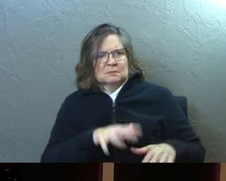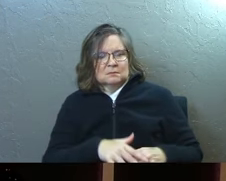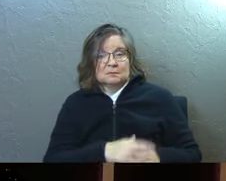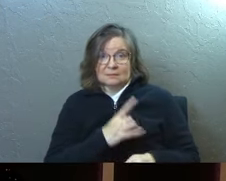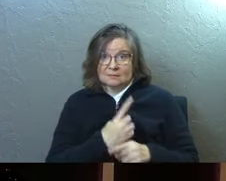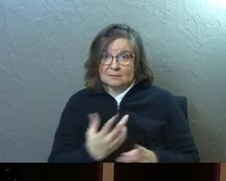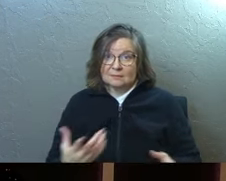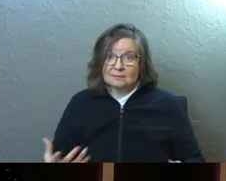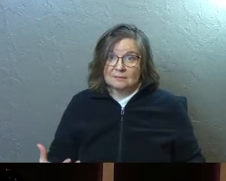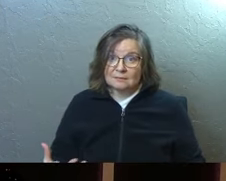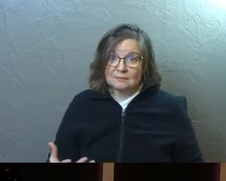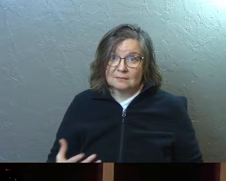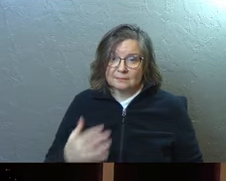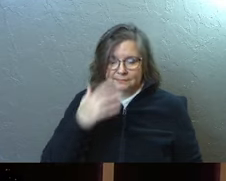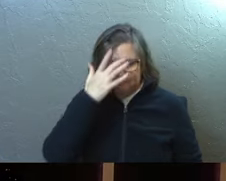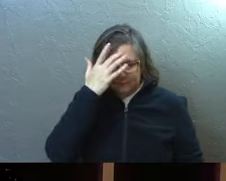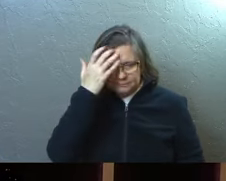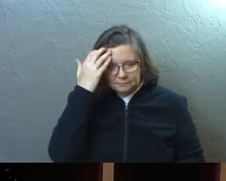Right.